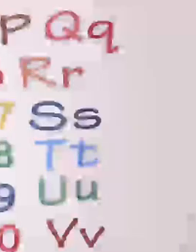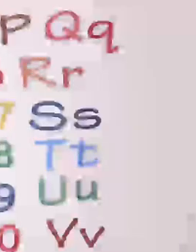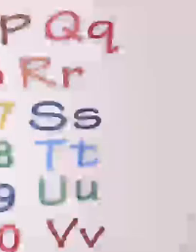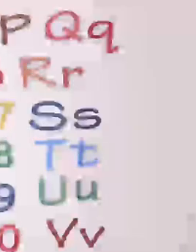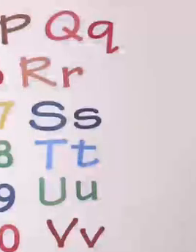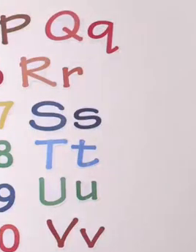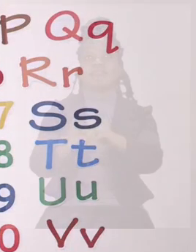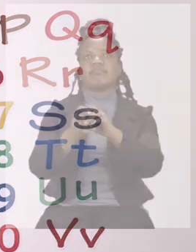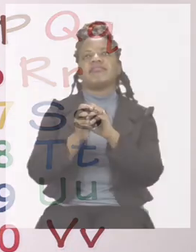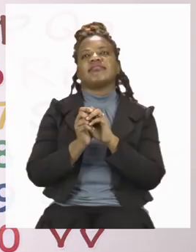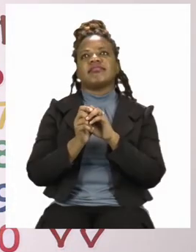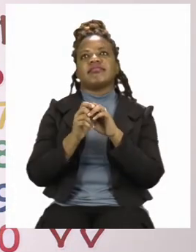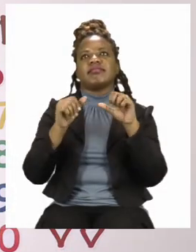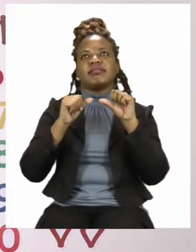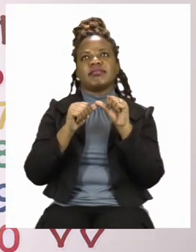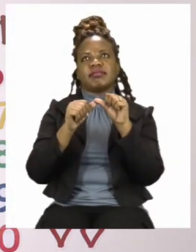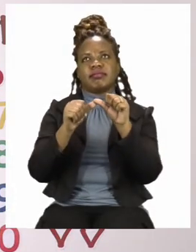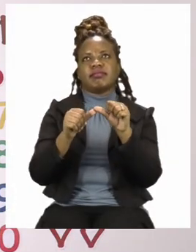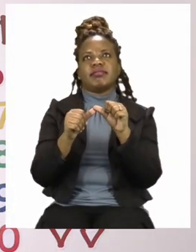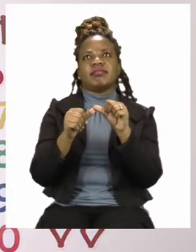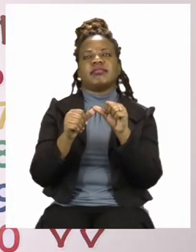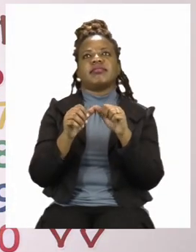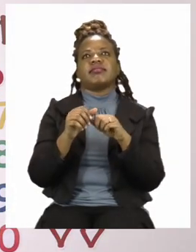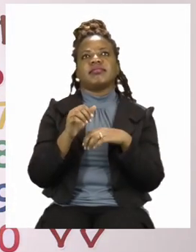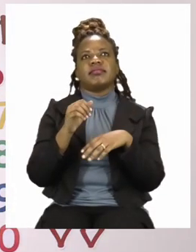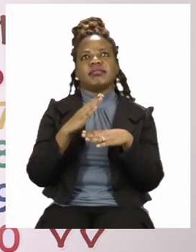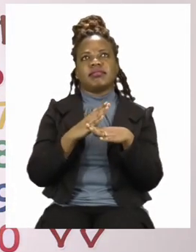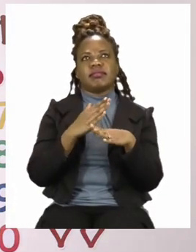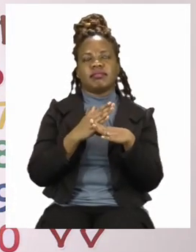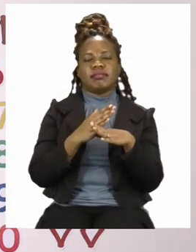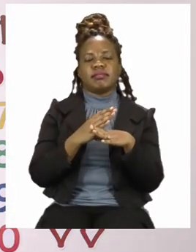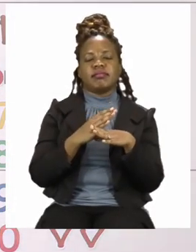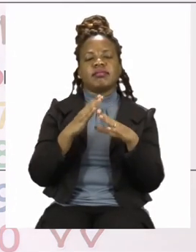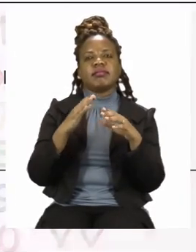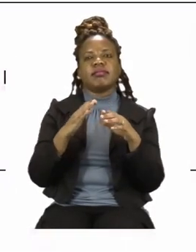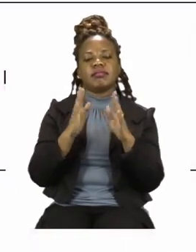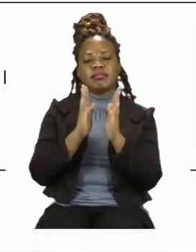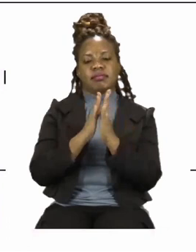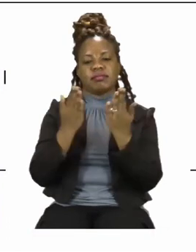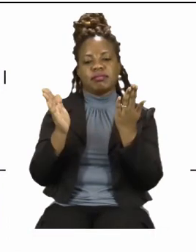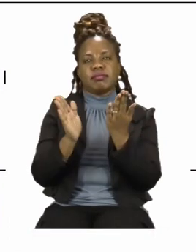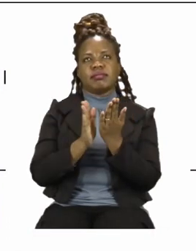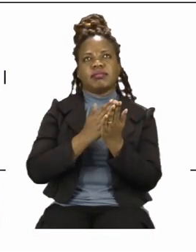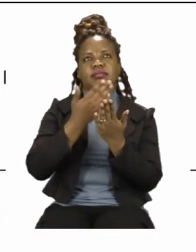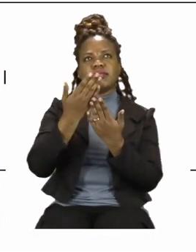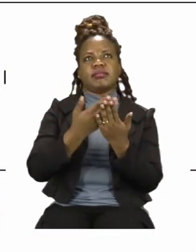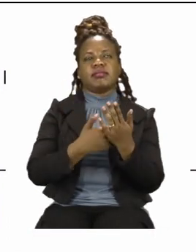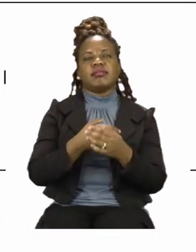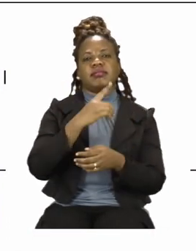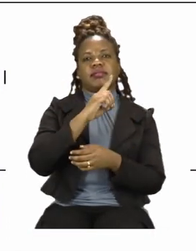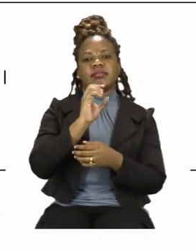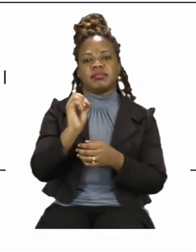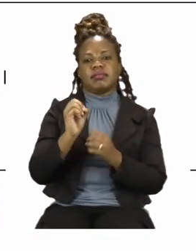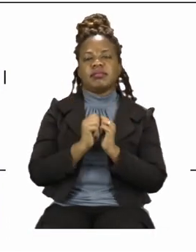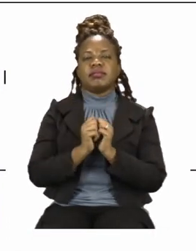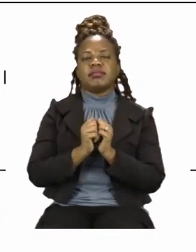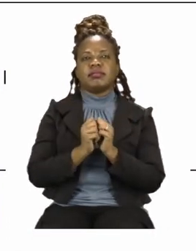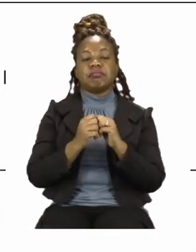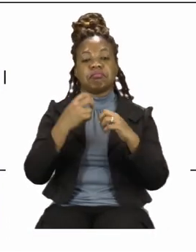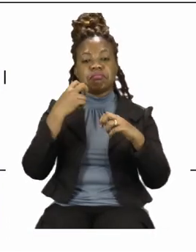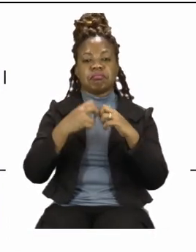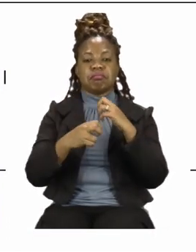For our next exercise, boys and girls, let's turn to page 10. On page 10, we are going to be doing